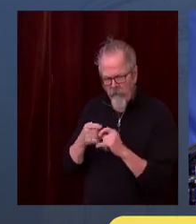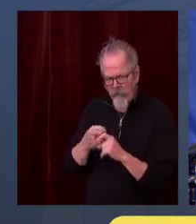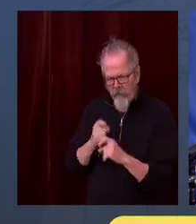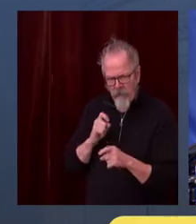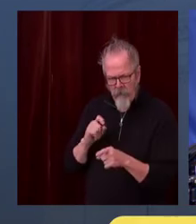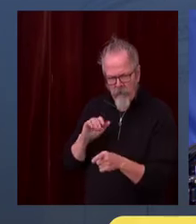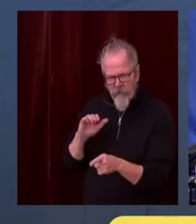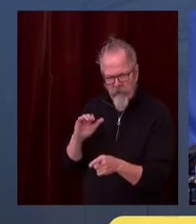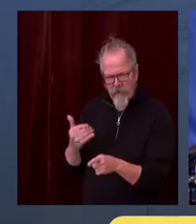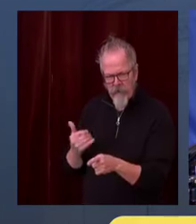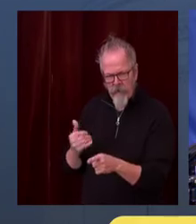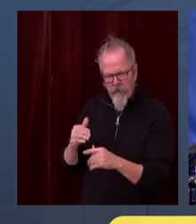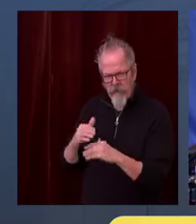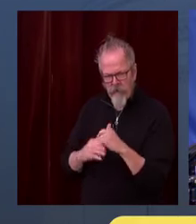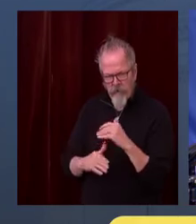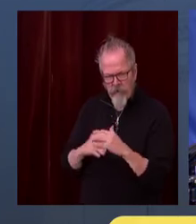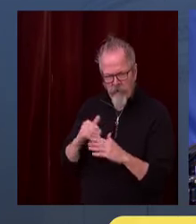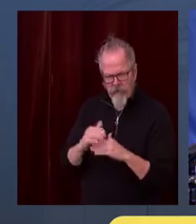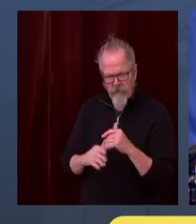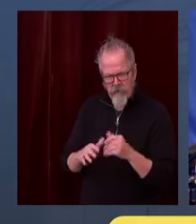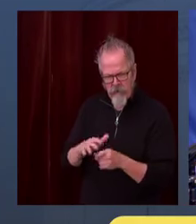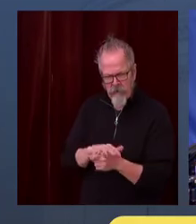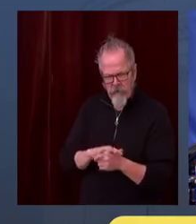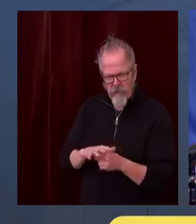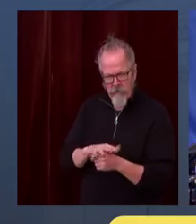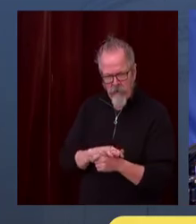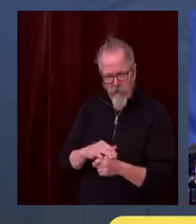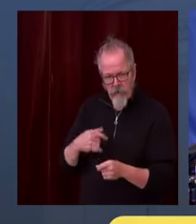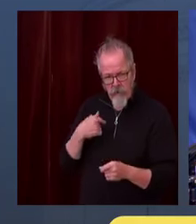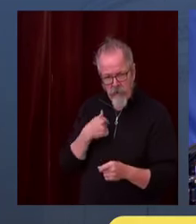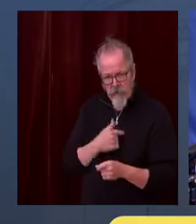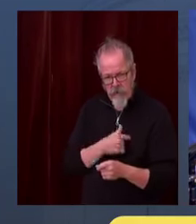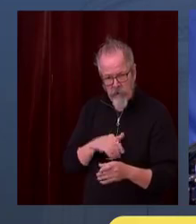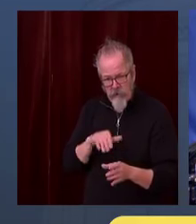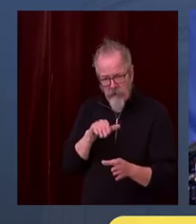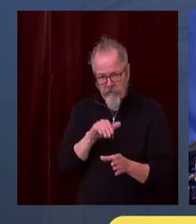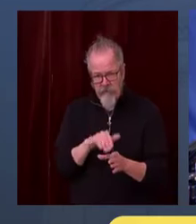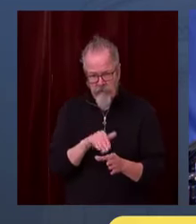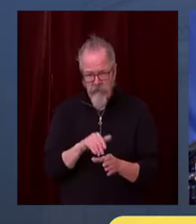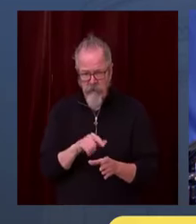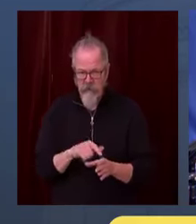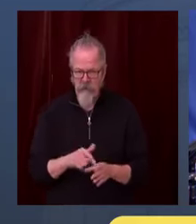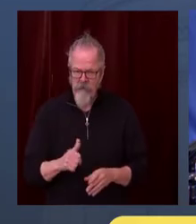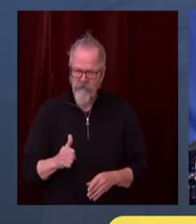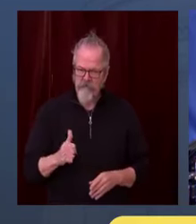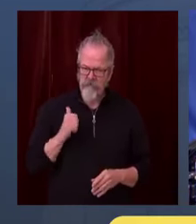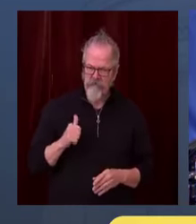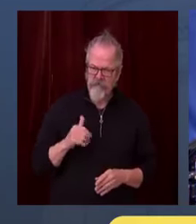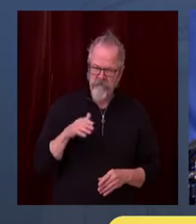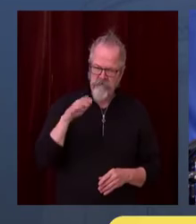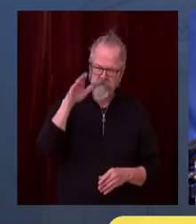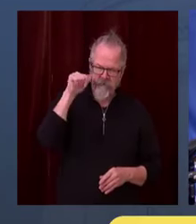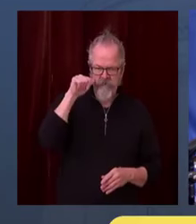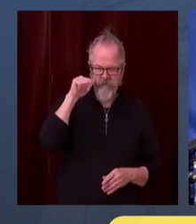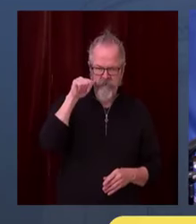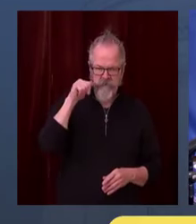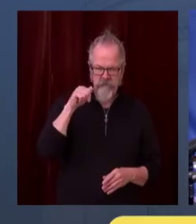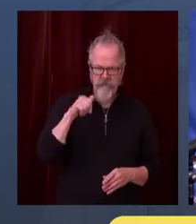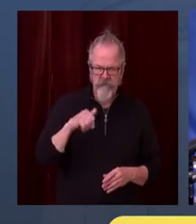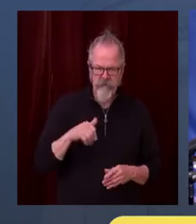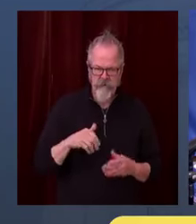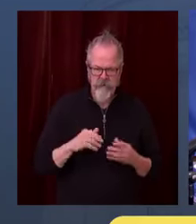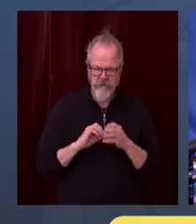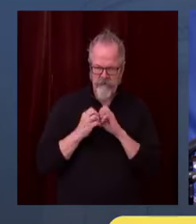construction industry, we're going to be watching this very closely in the next several weeks. We need you to comply with the protocols. That